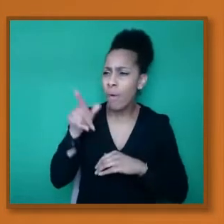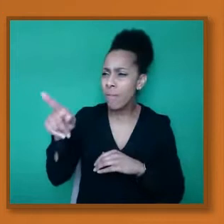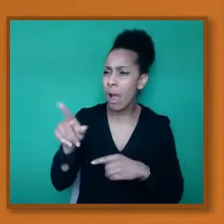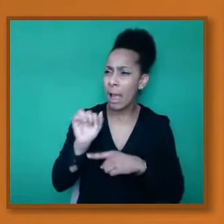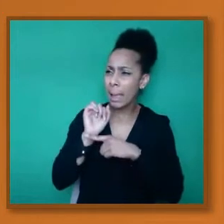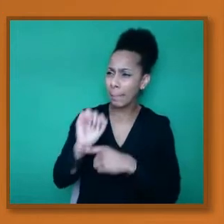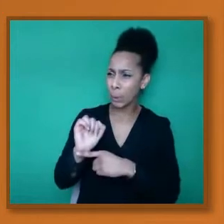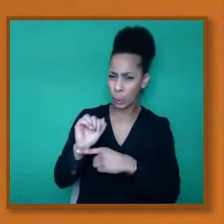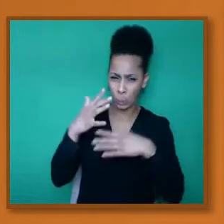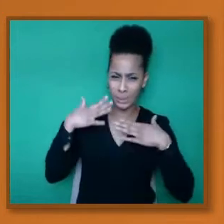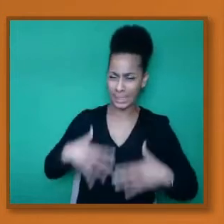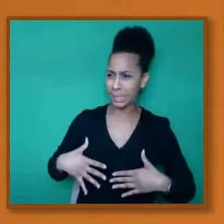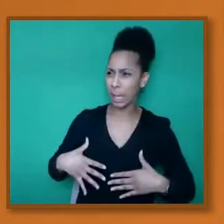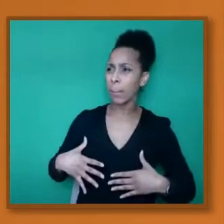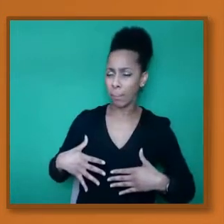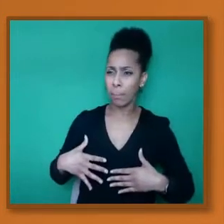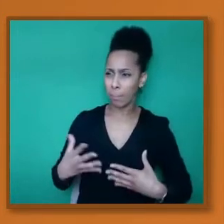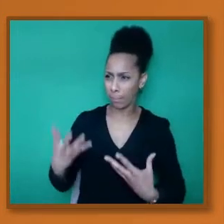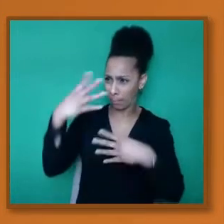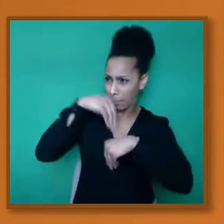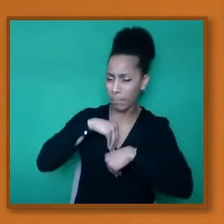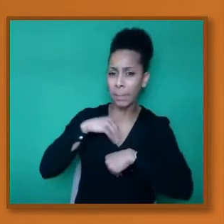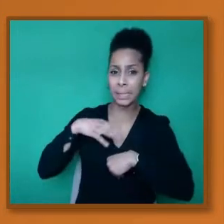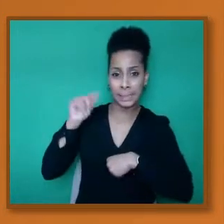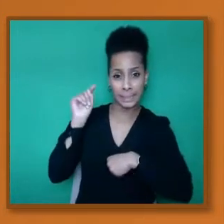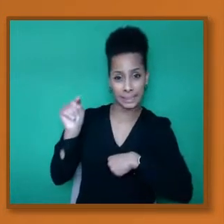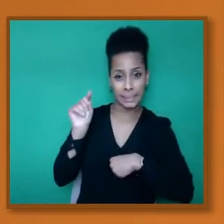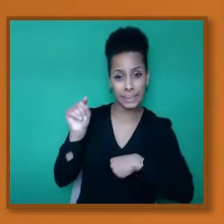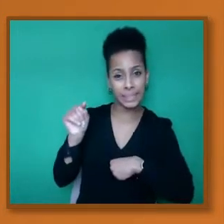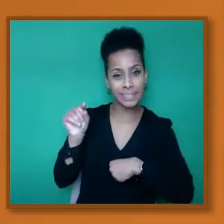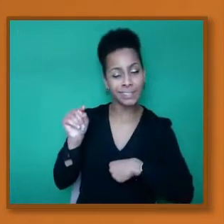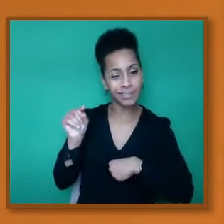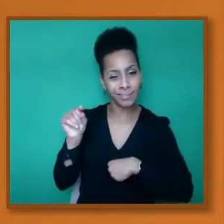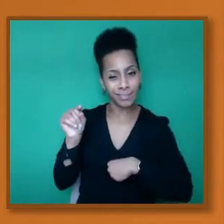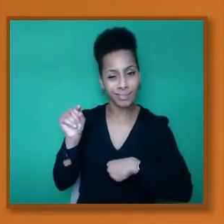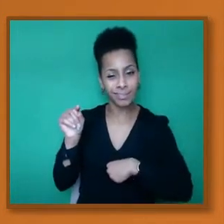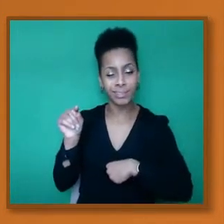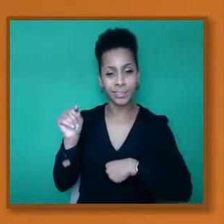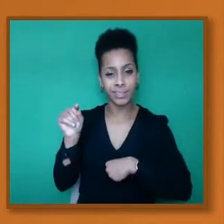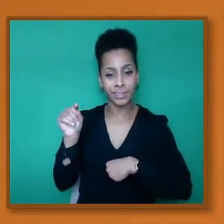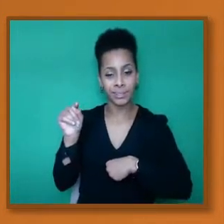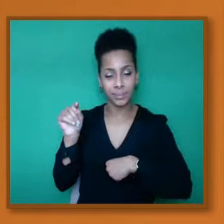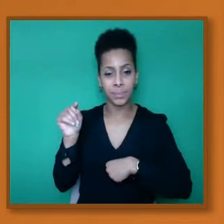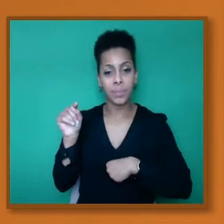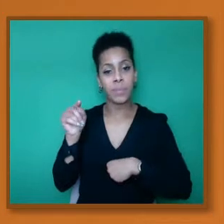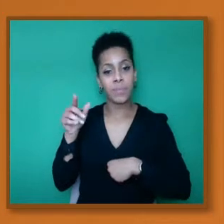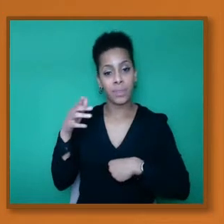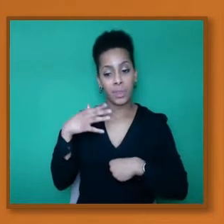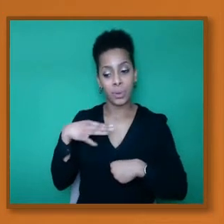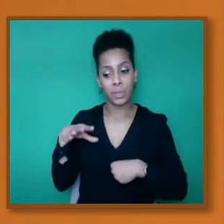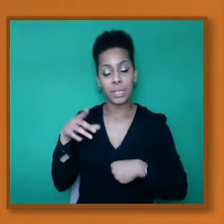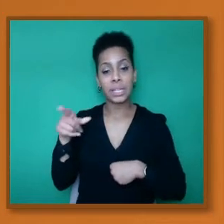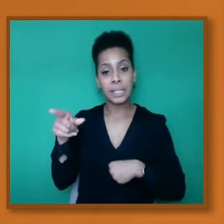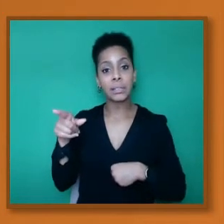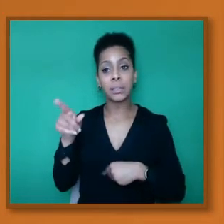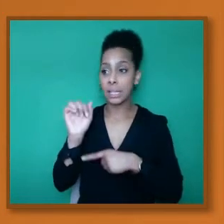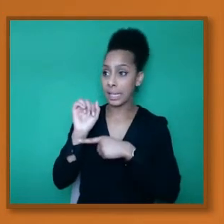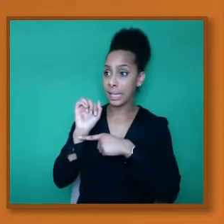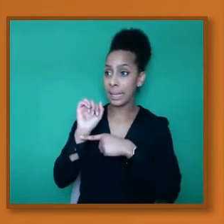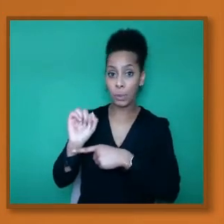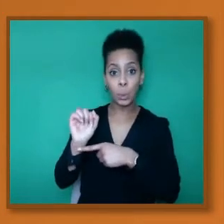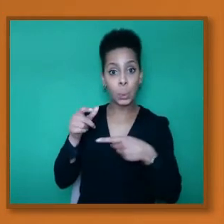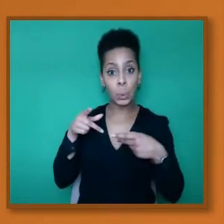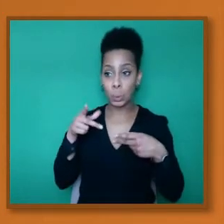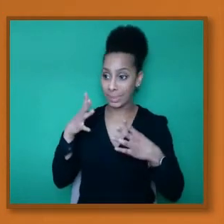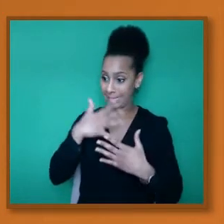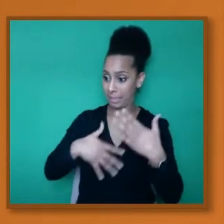Dr. Palmer Donald has said earlier on, as we understand the immune system better, we